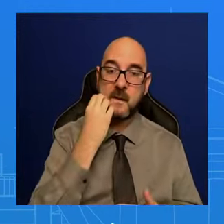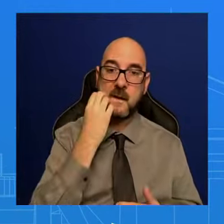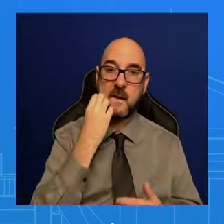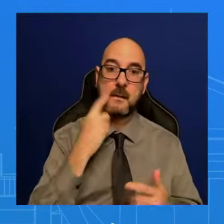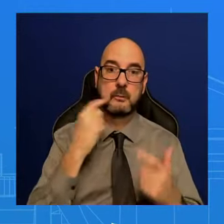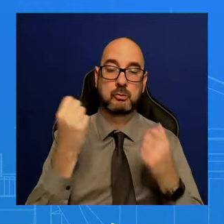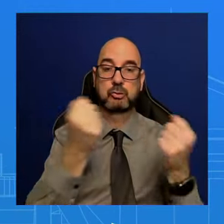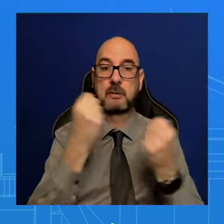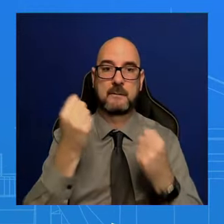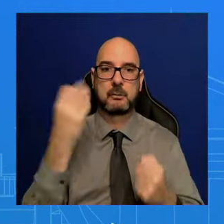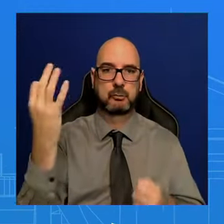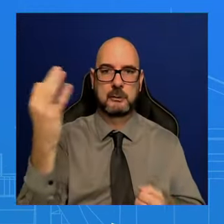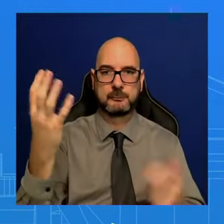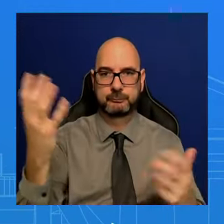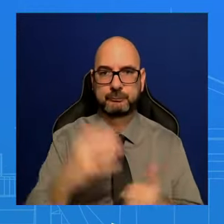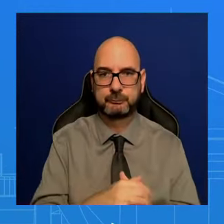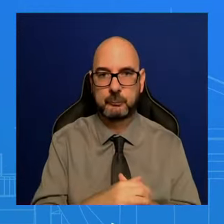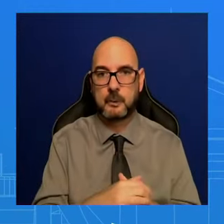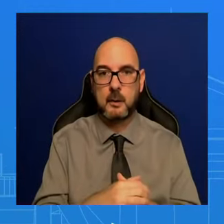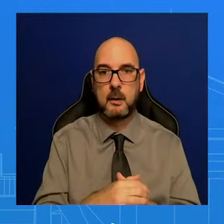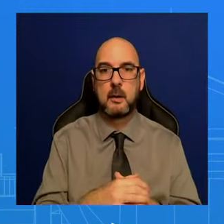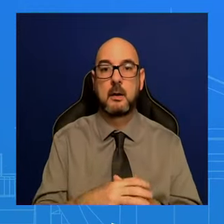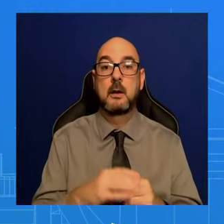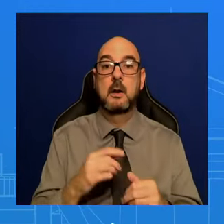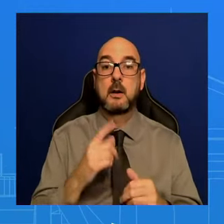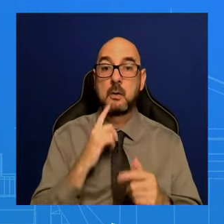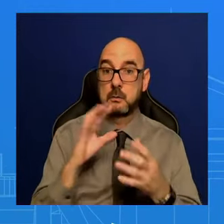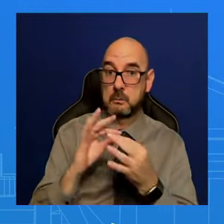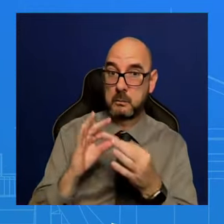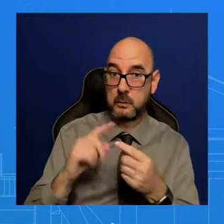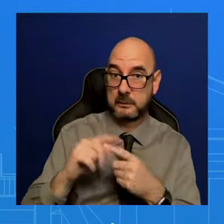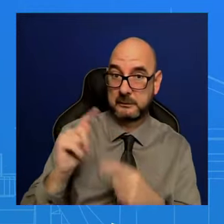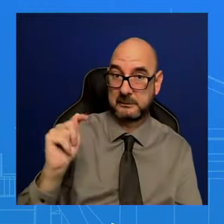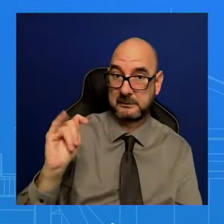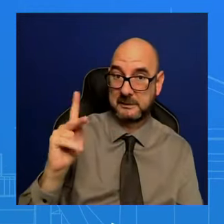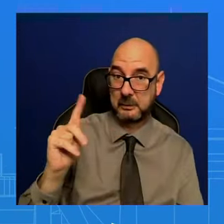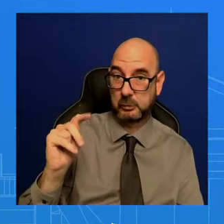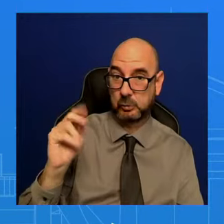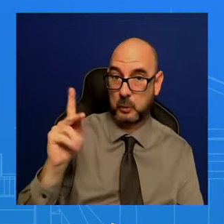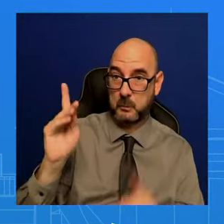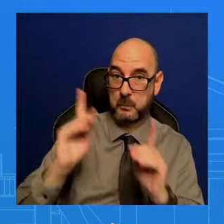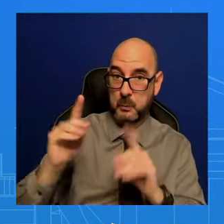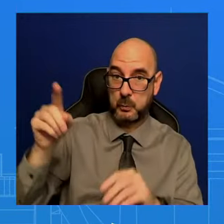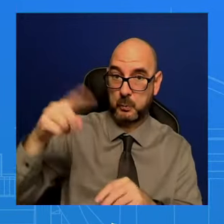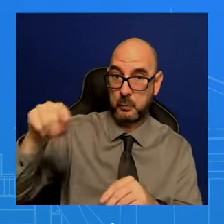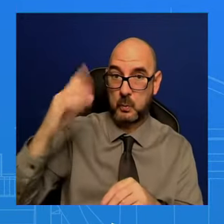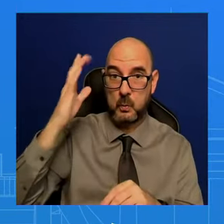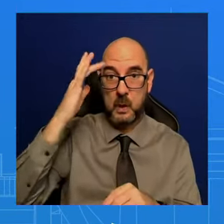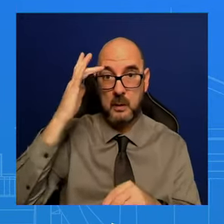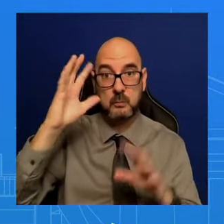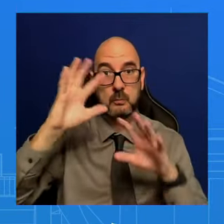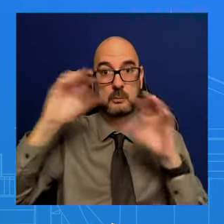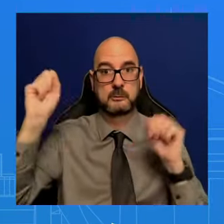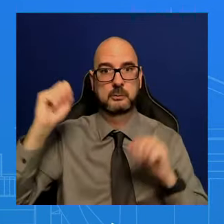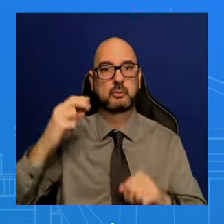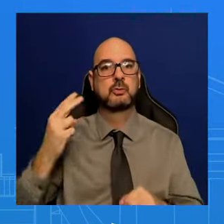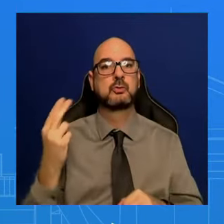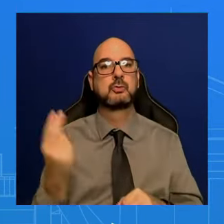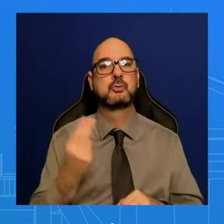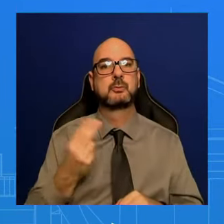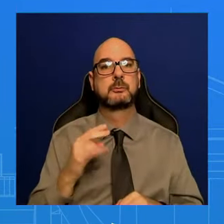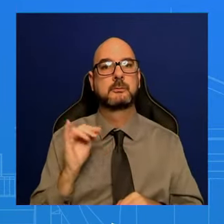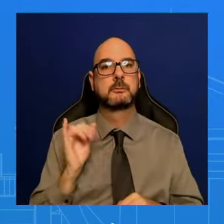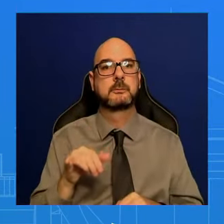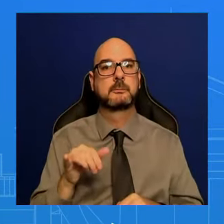contradiction between the fact that the President would be using a technology that he's urging Congress to? Ms. Here's the thing. And I've been asked this